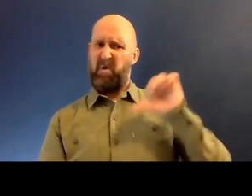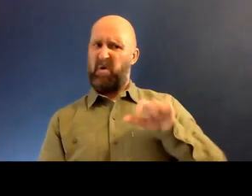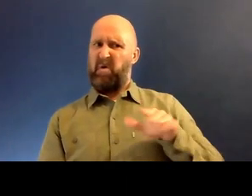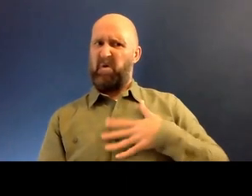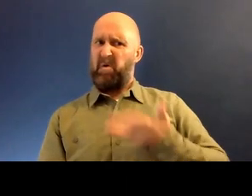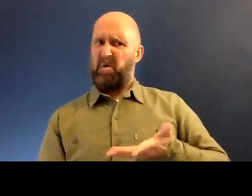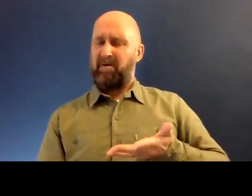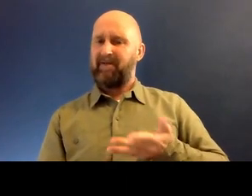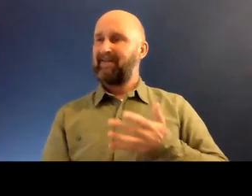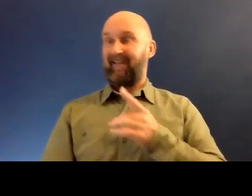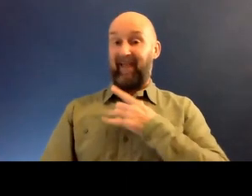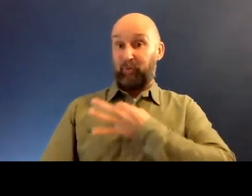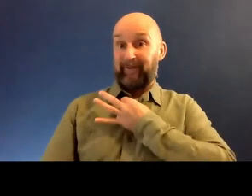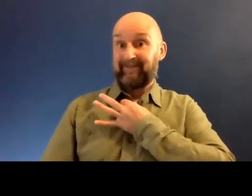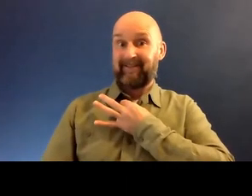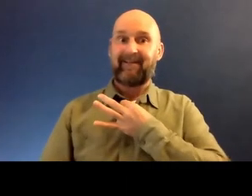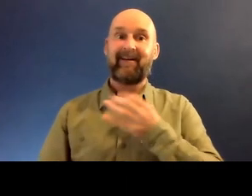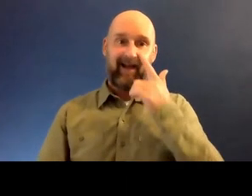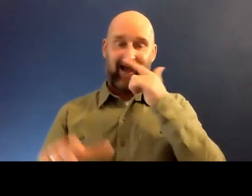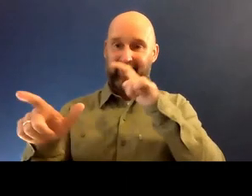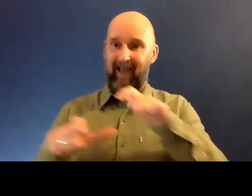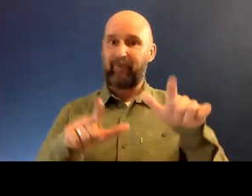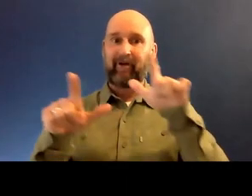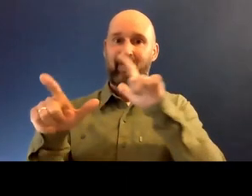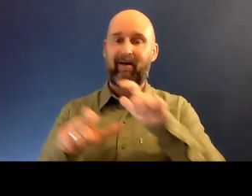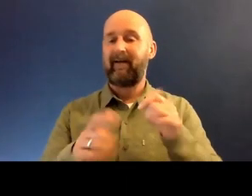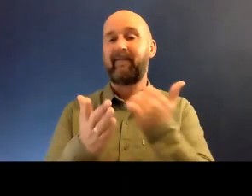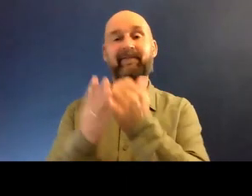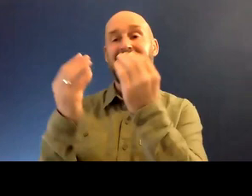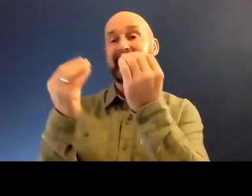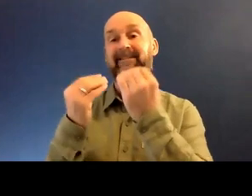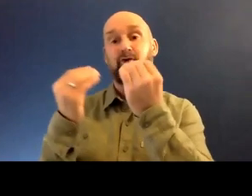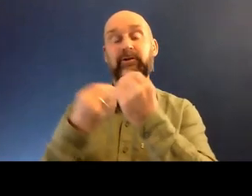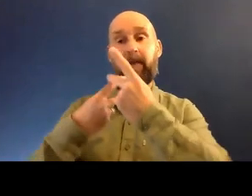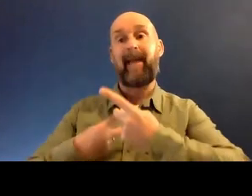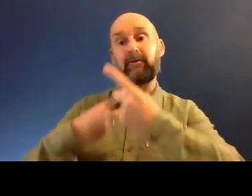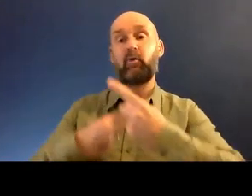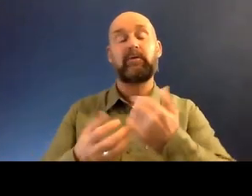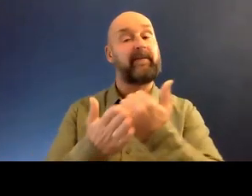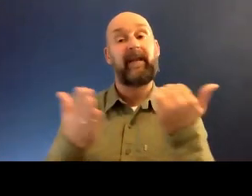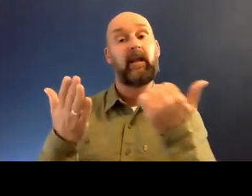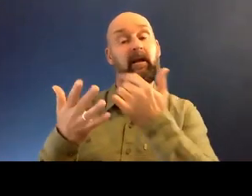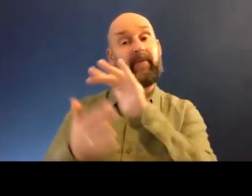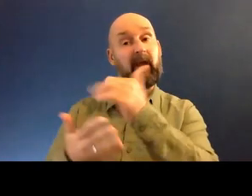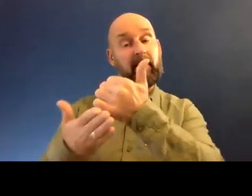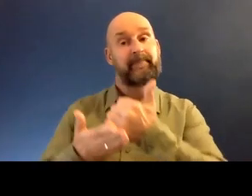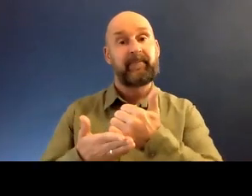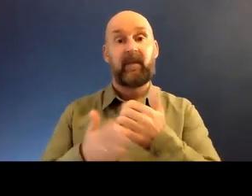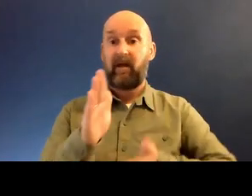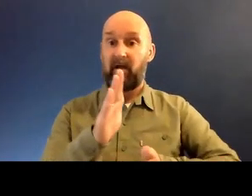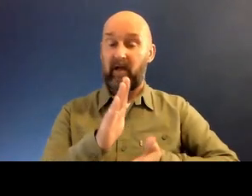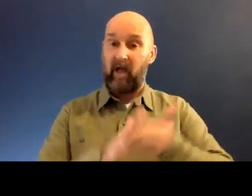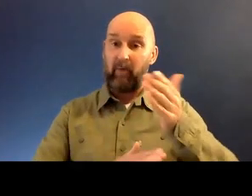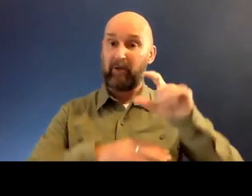And so I carried on. I had great, great teachers, great, great mentors, and ended up working in mosques. So I did